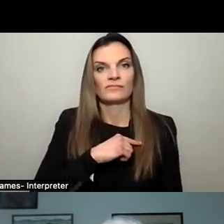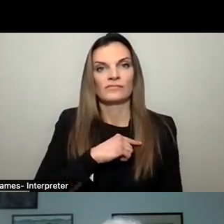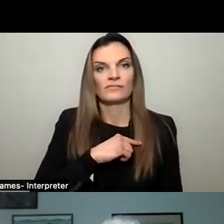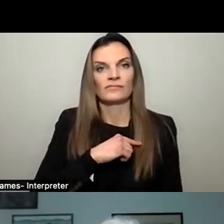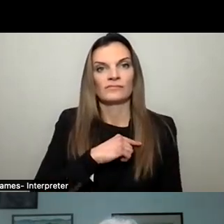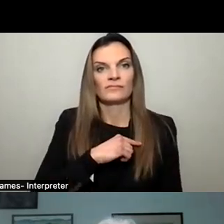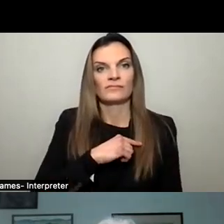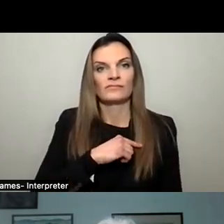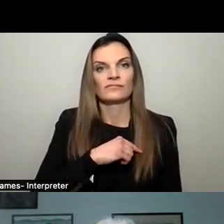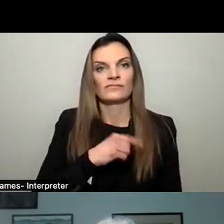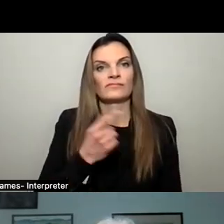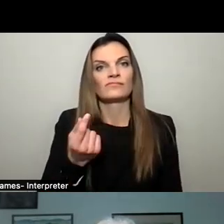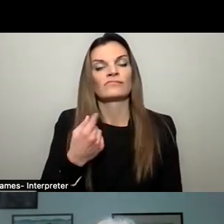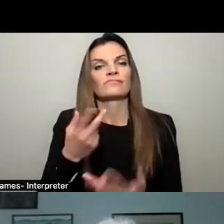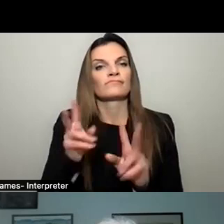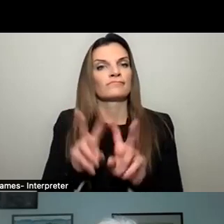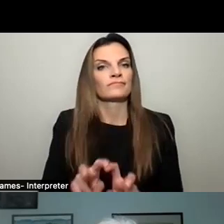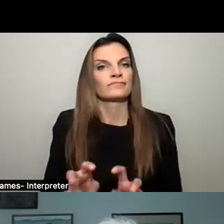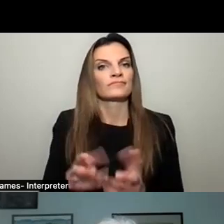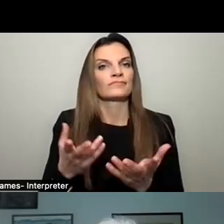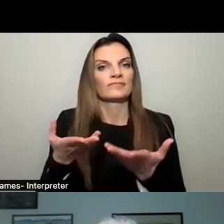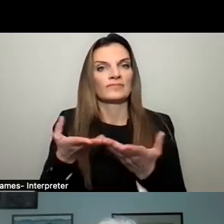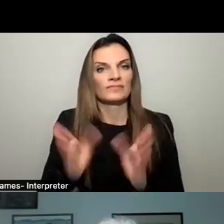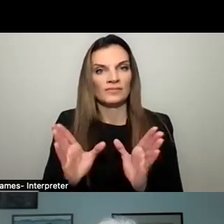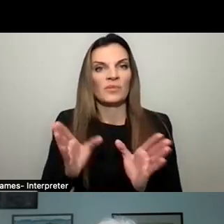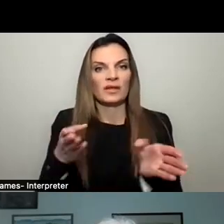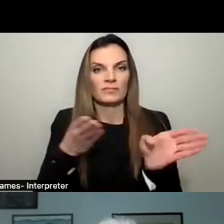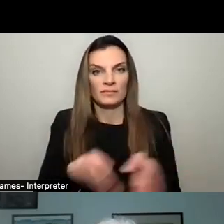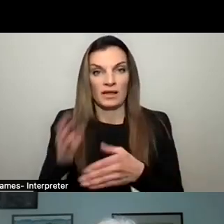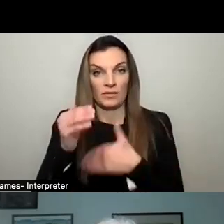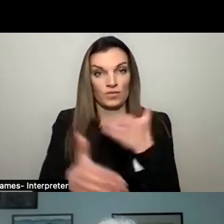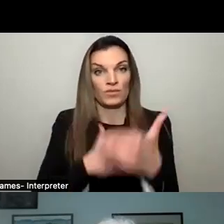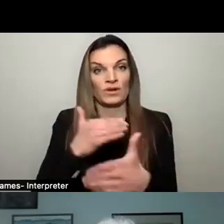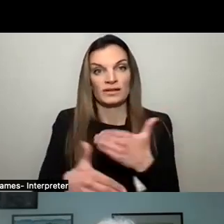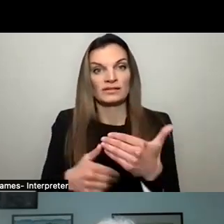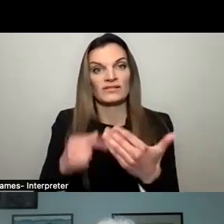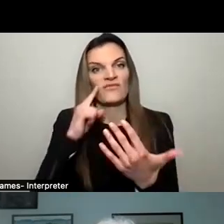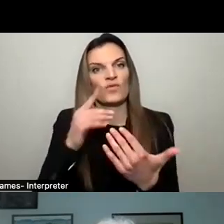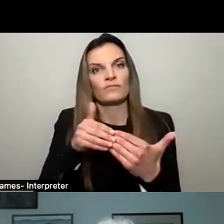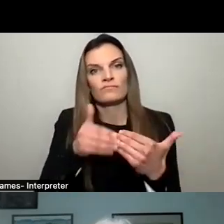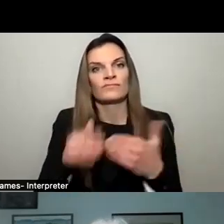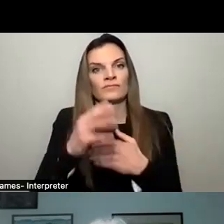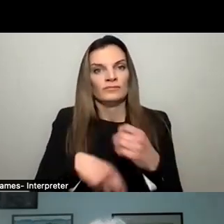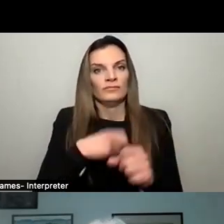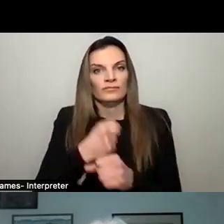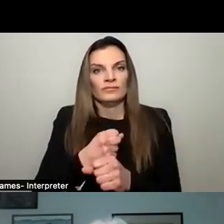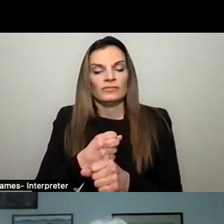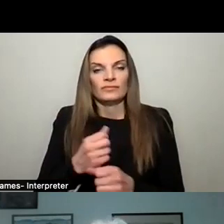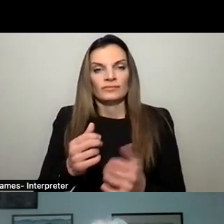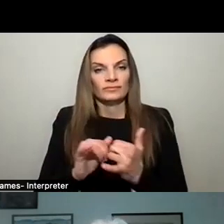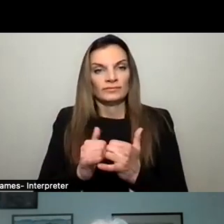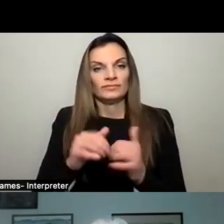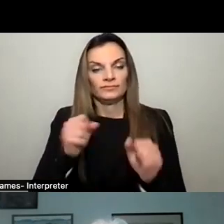we're going to be looking at ways to a very public planning process throughout the rest of the year as part of that grant, and how we can